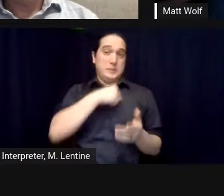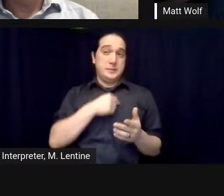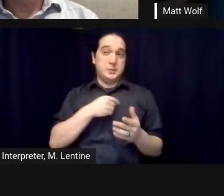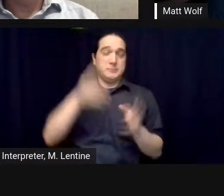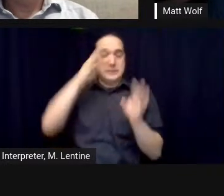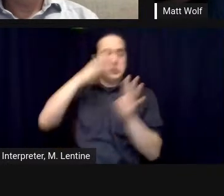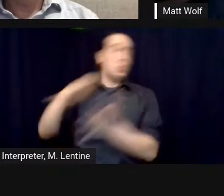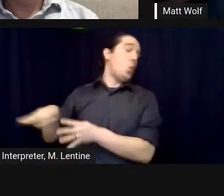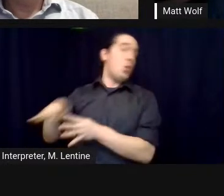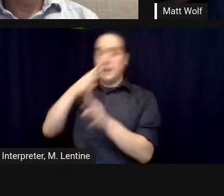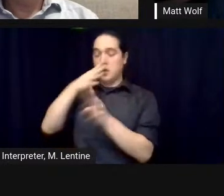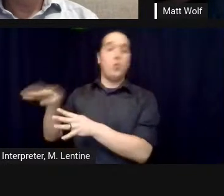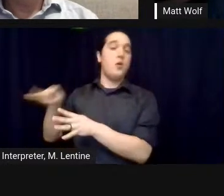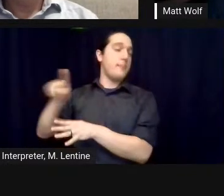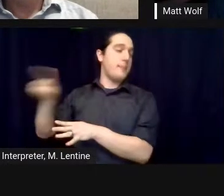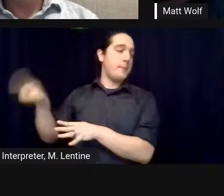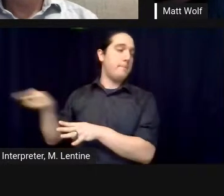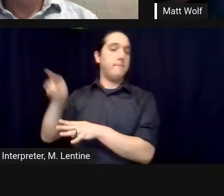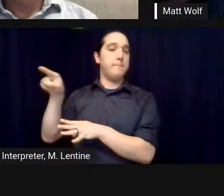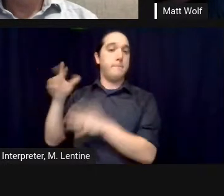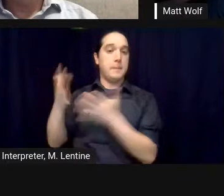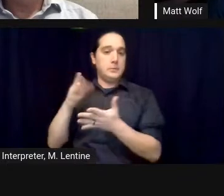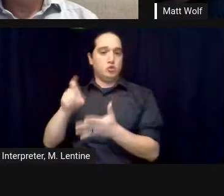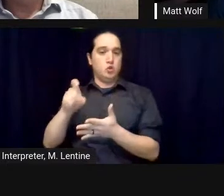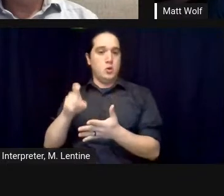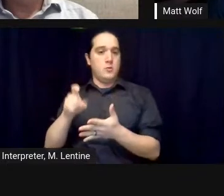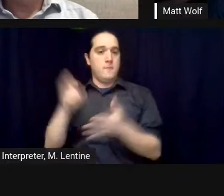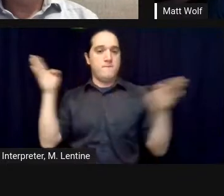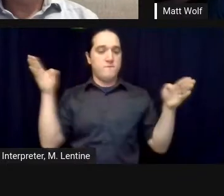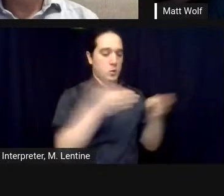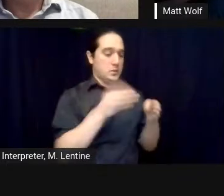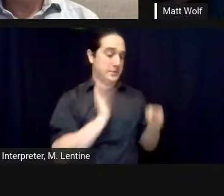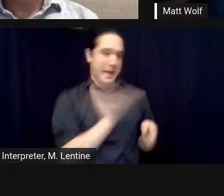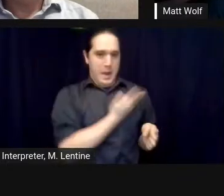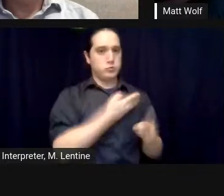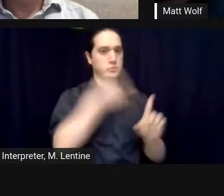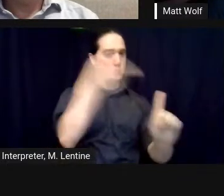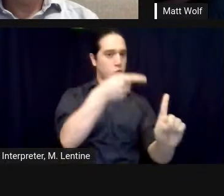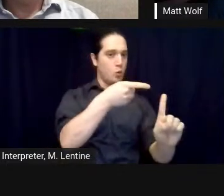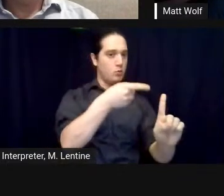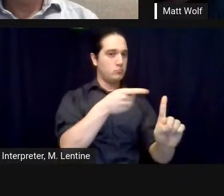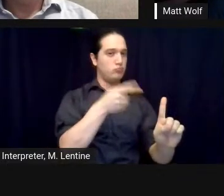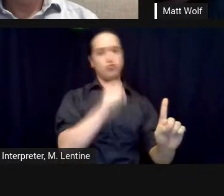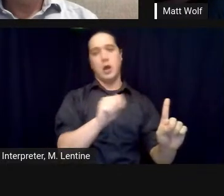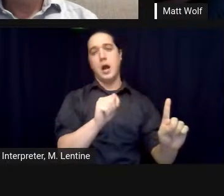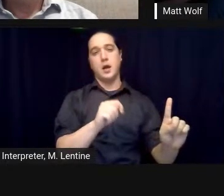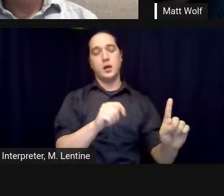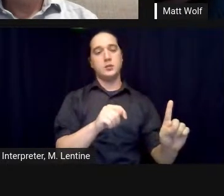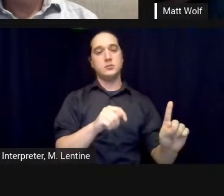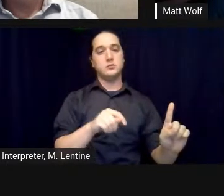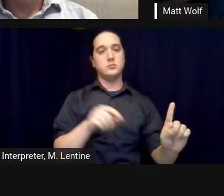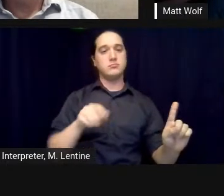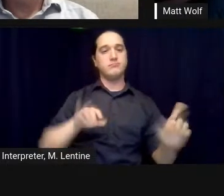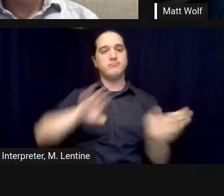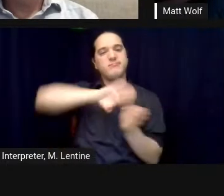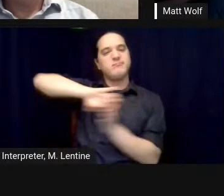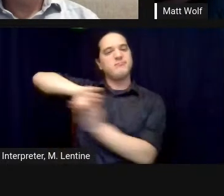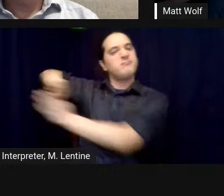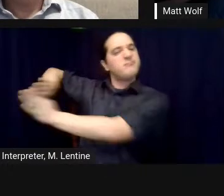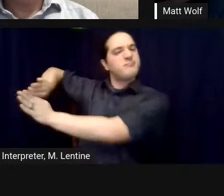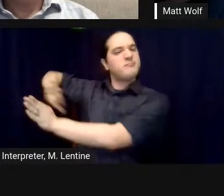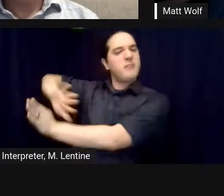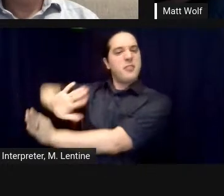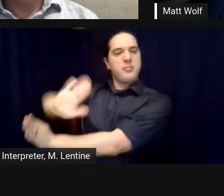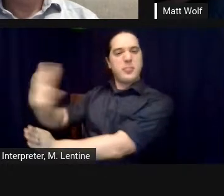entry and no exit um we we could have done a much better job in sharing with everyone